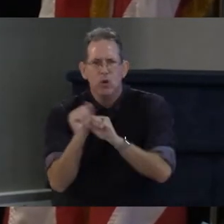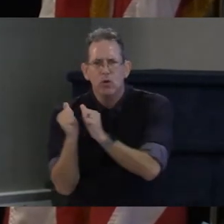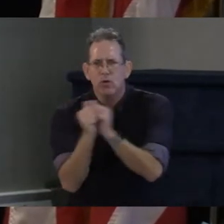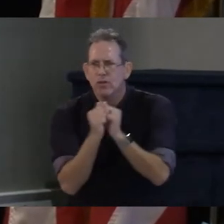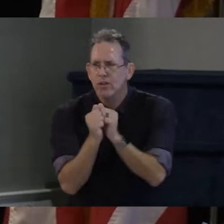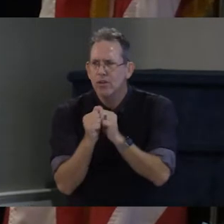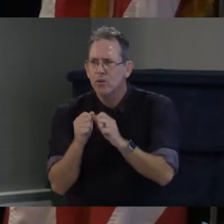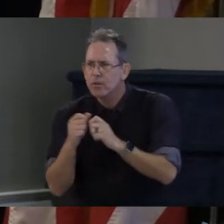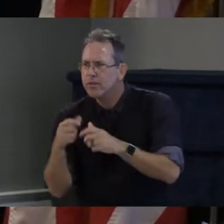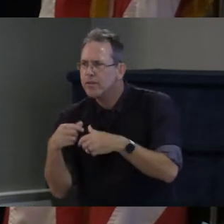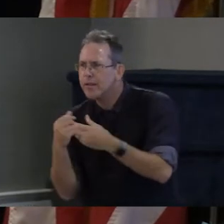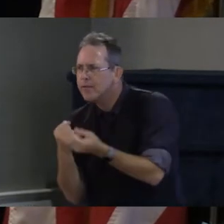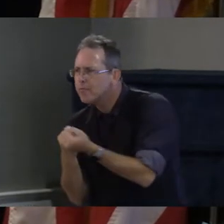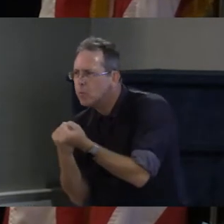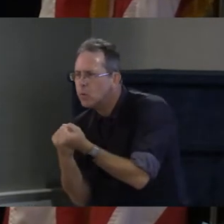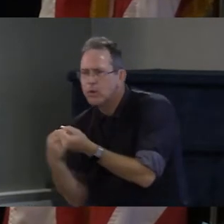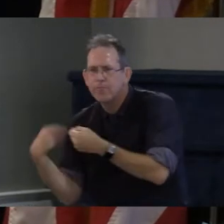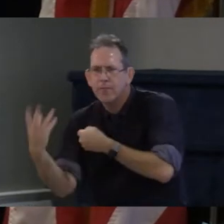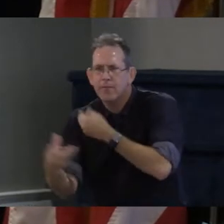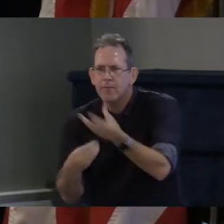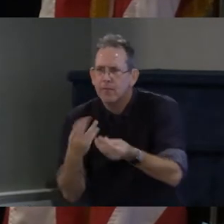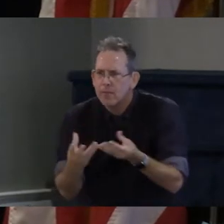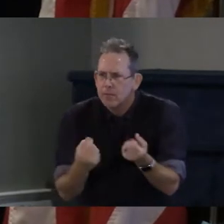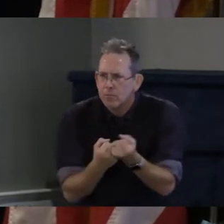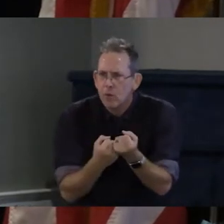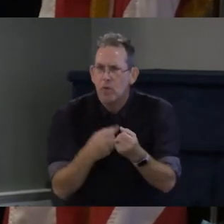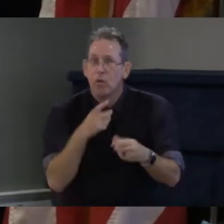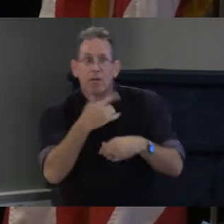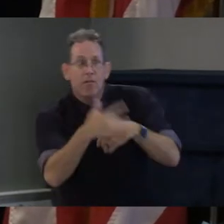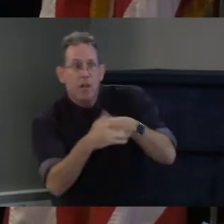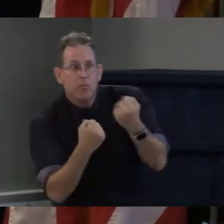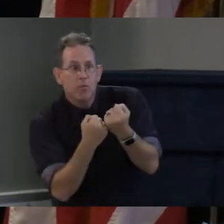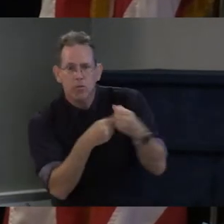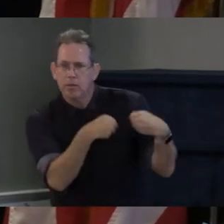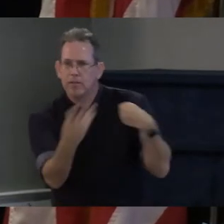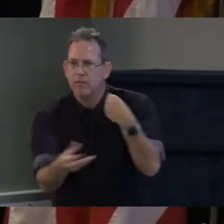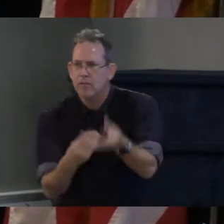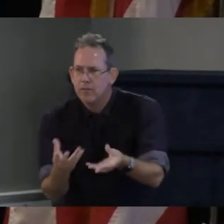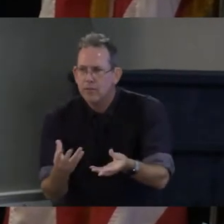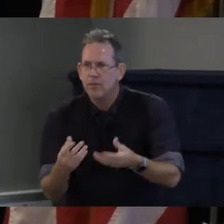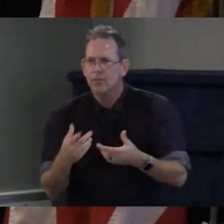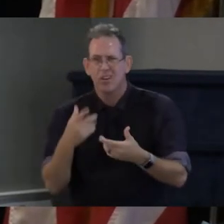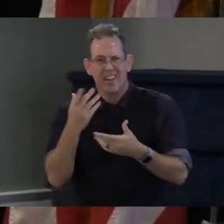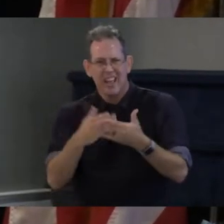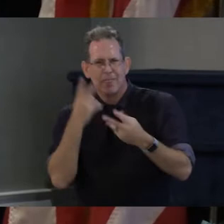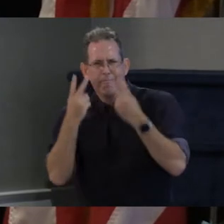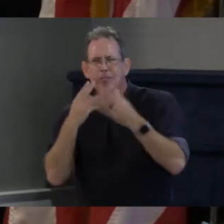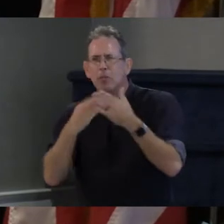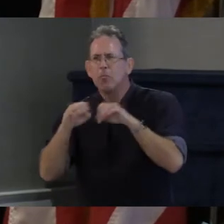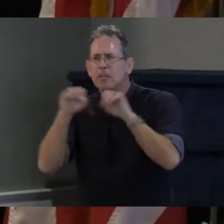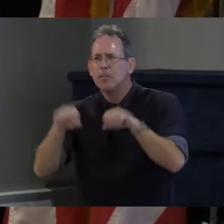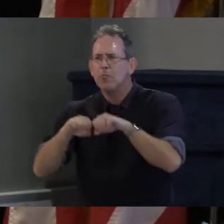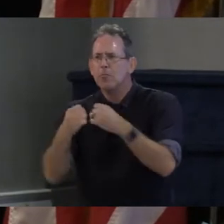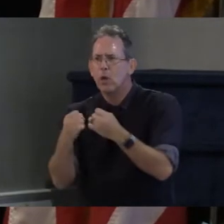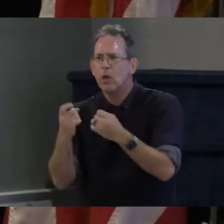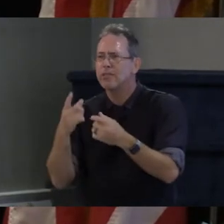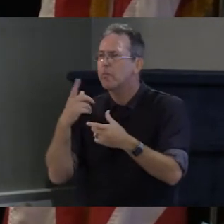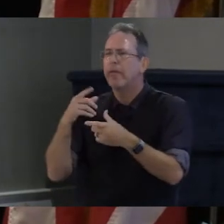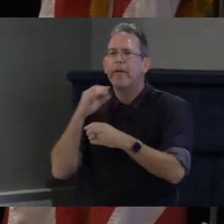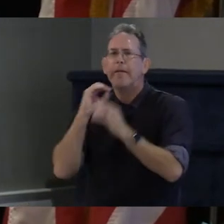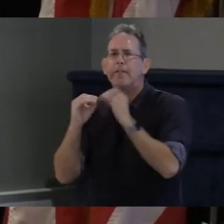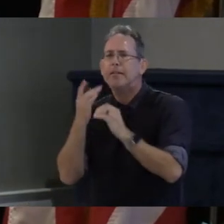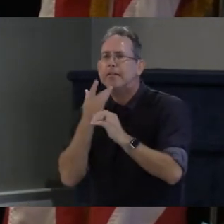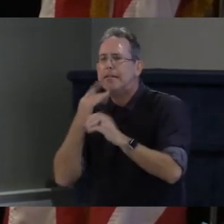out there to help them and what I see is a broken bureaucratic system what we need are creative solutions